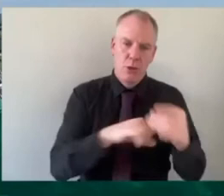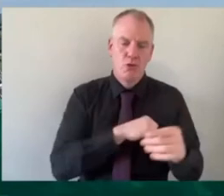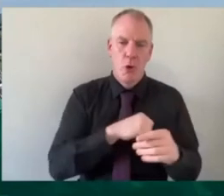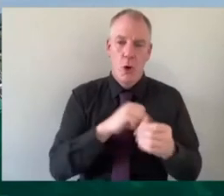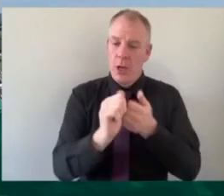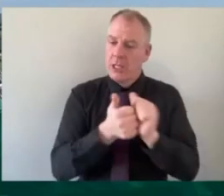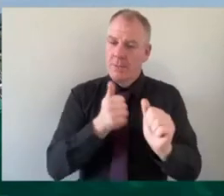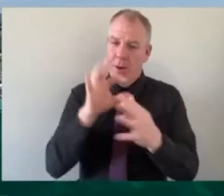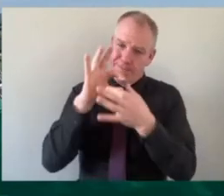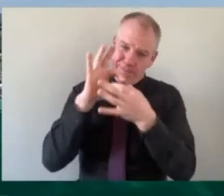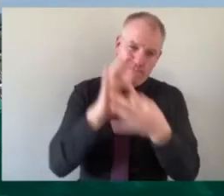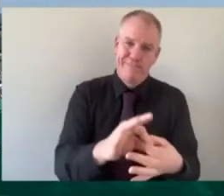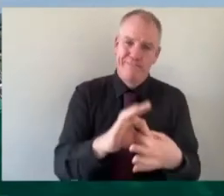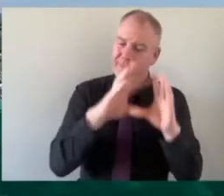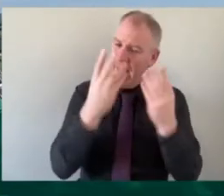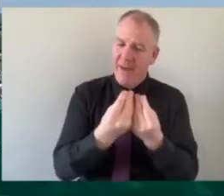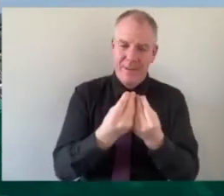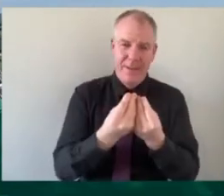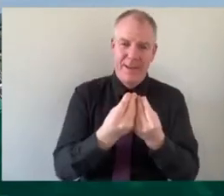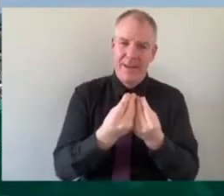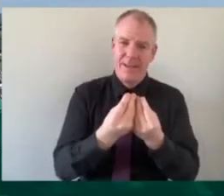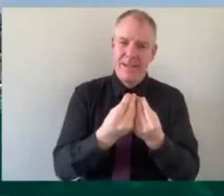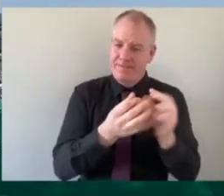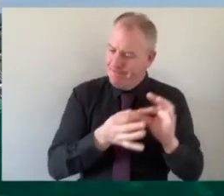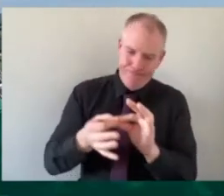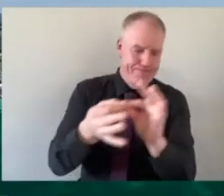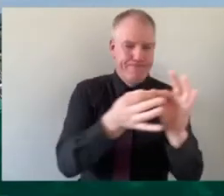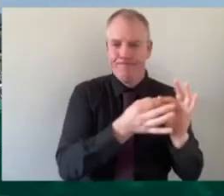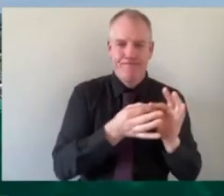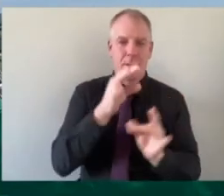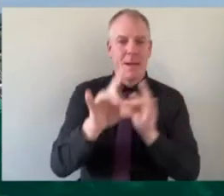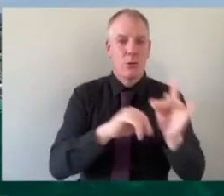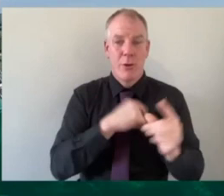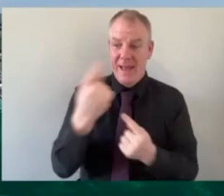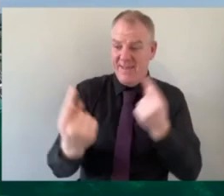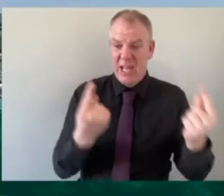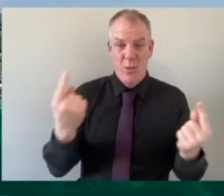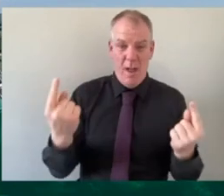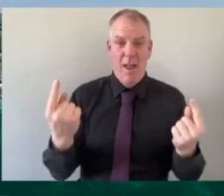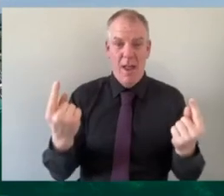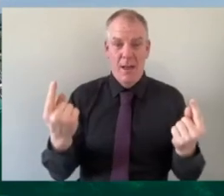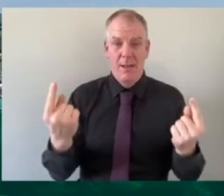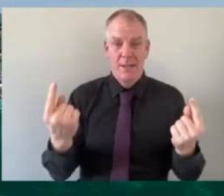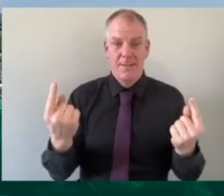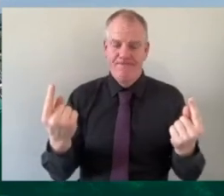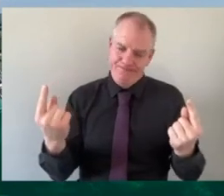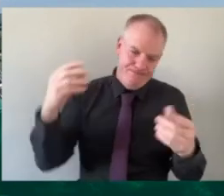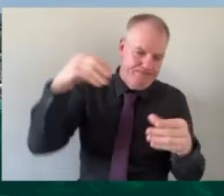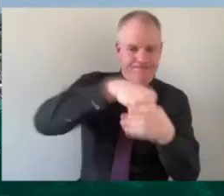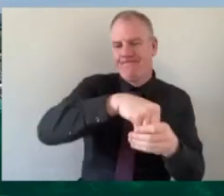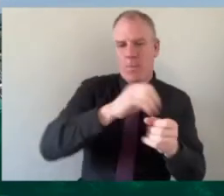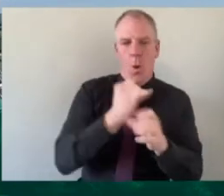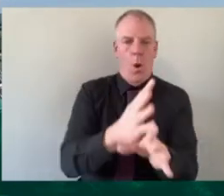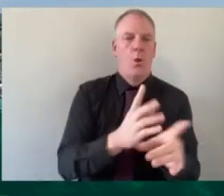of of that unity theme and and making sure that the individual is is at the at the pinnacle of all of that and